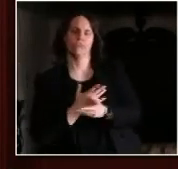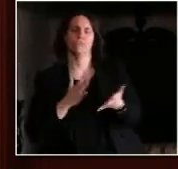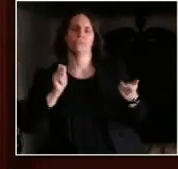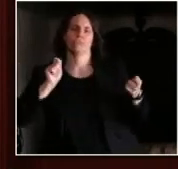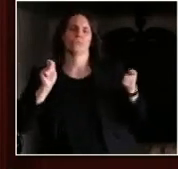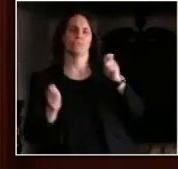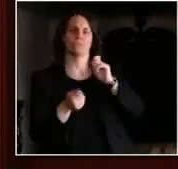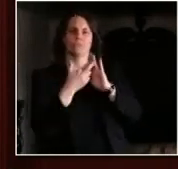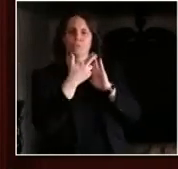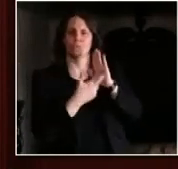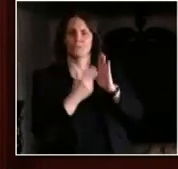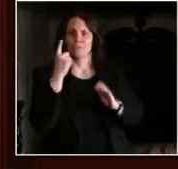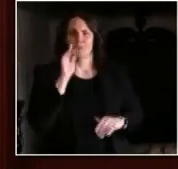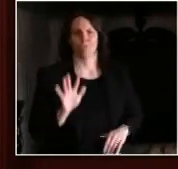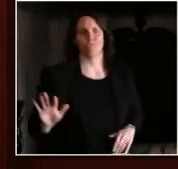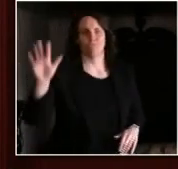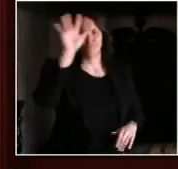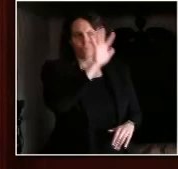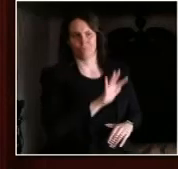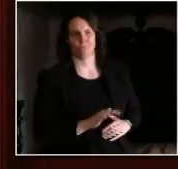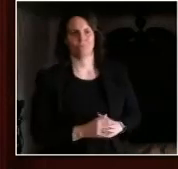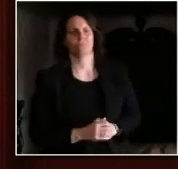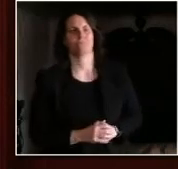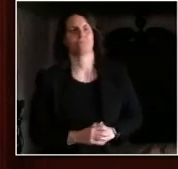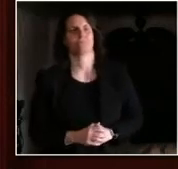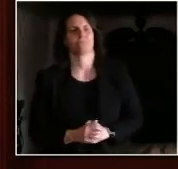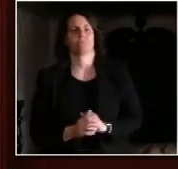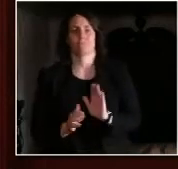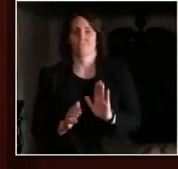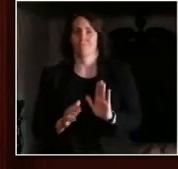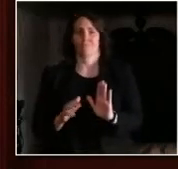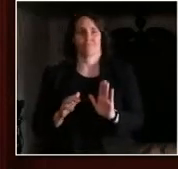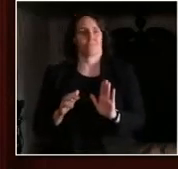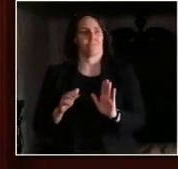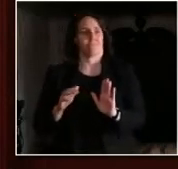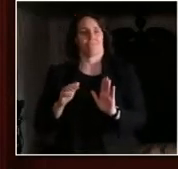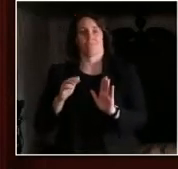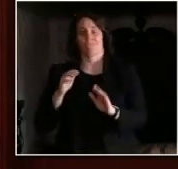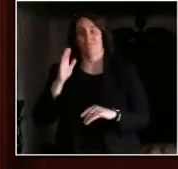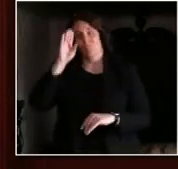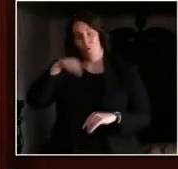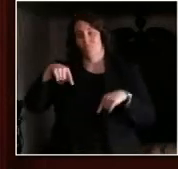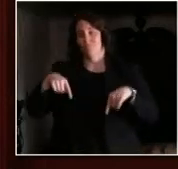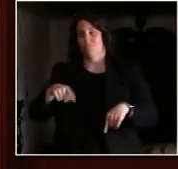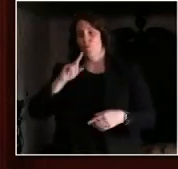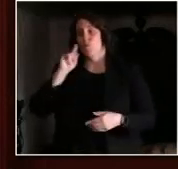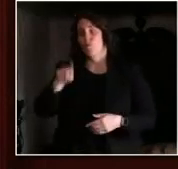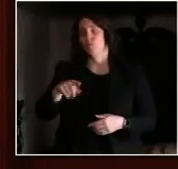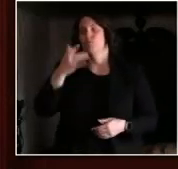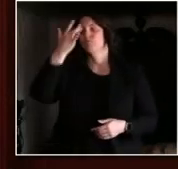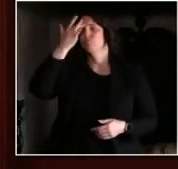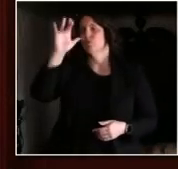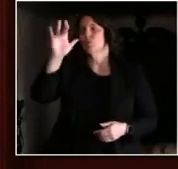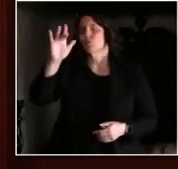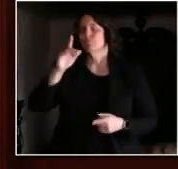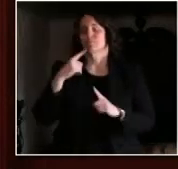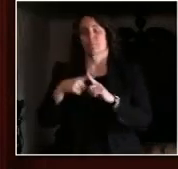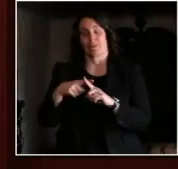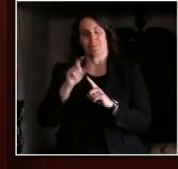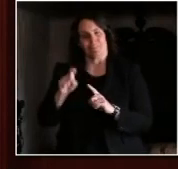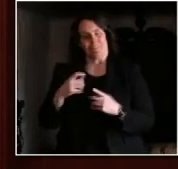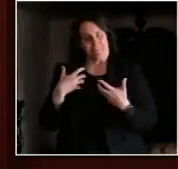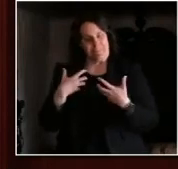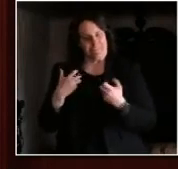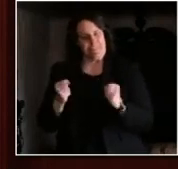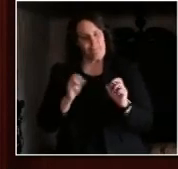smartly and strongly and act bravely as this comes forward. So I want to echo Governor Evers and